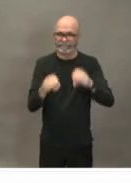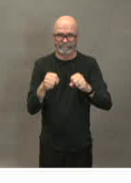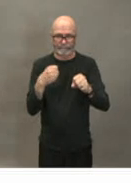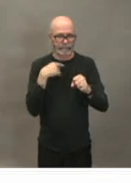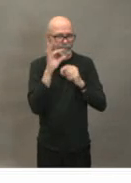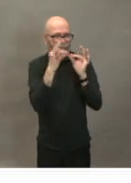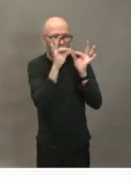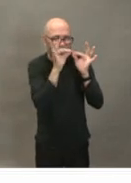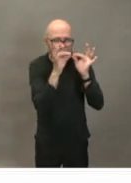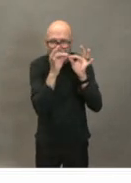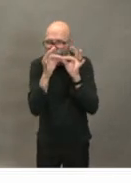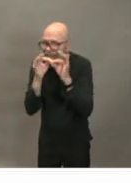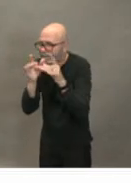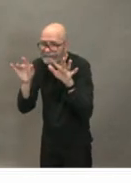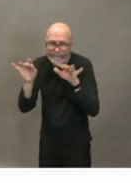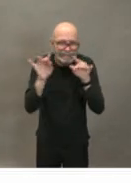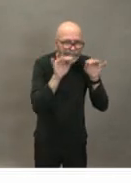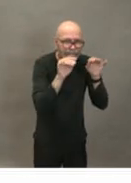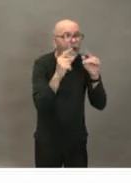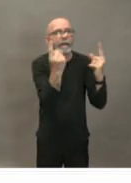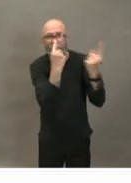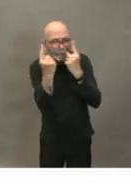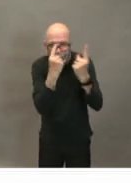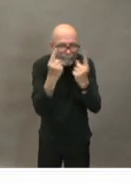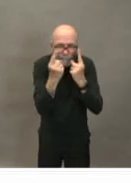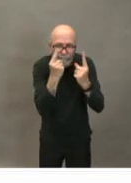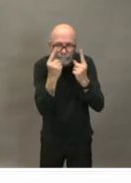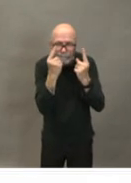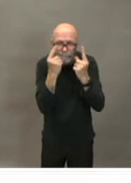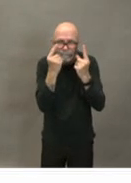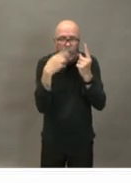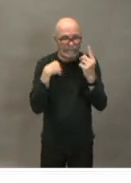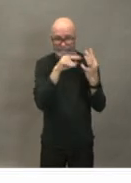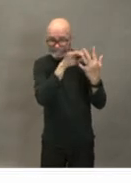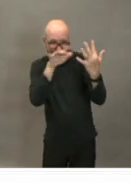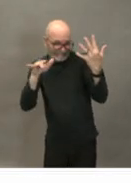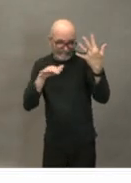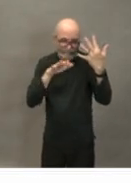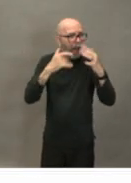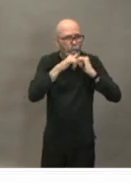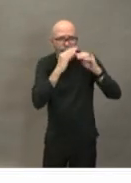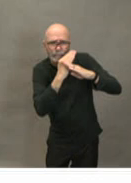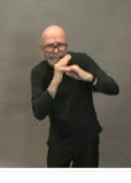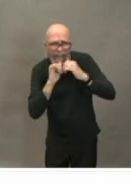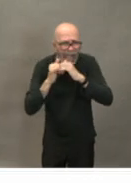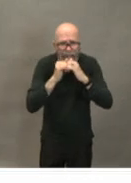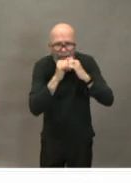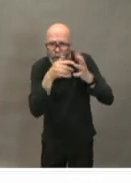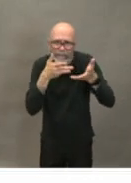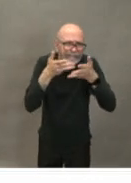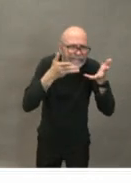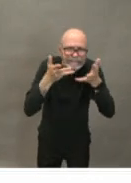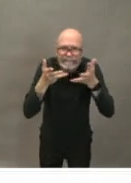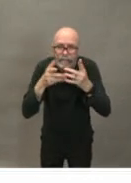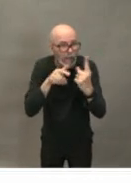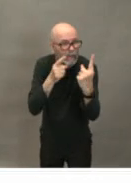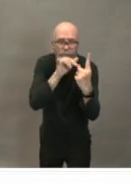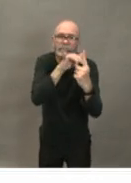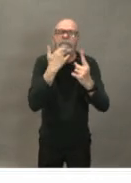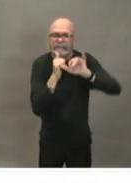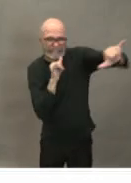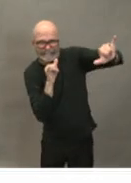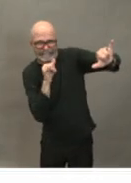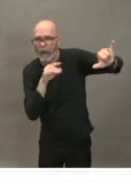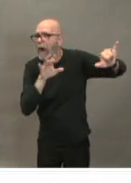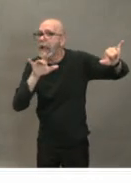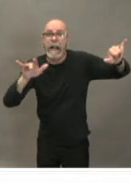uh to come in for testing and then what measures we put around them in terms of whether it's keeping people isolated at home quarantining